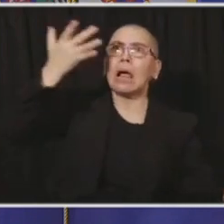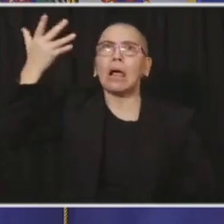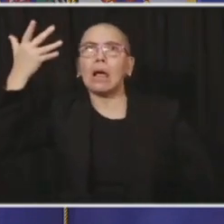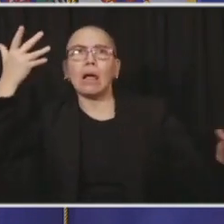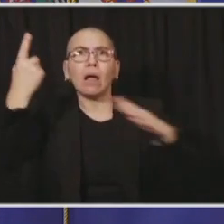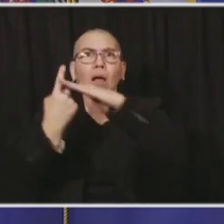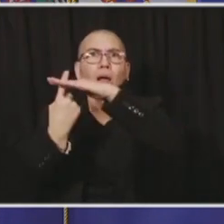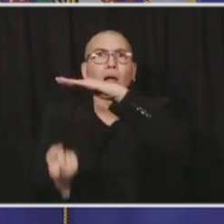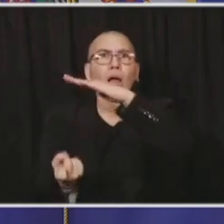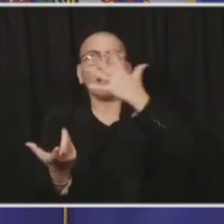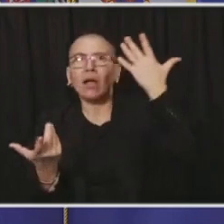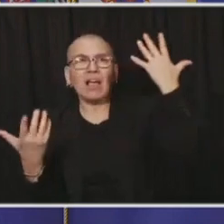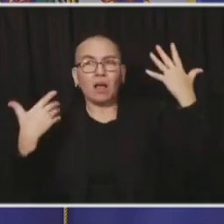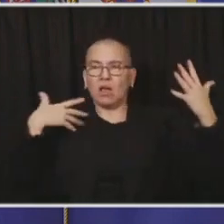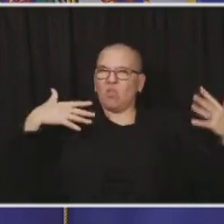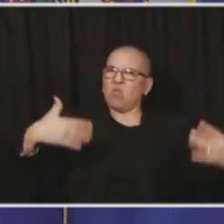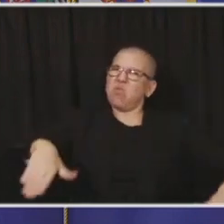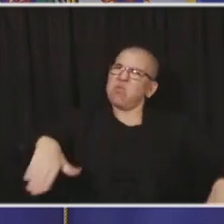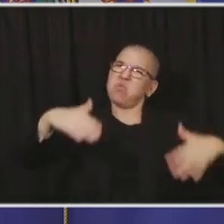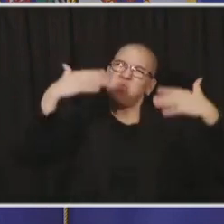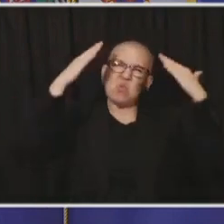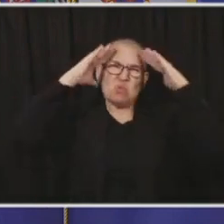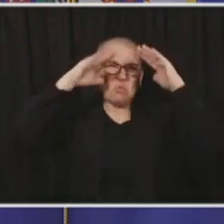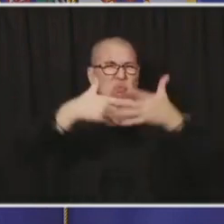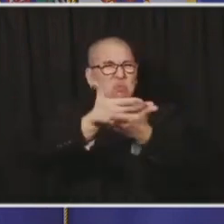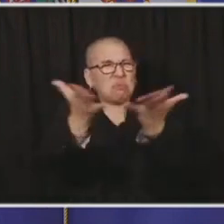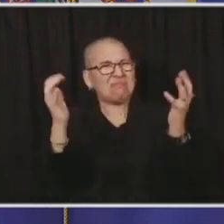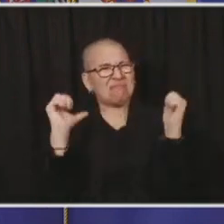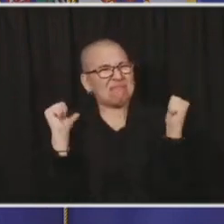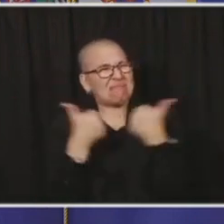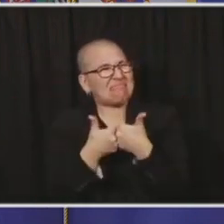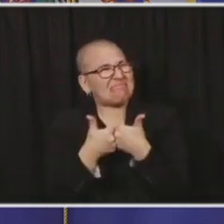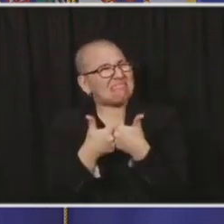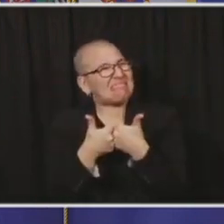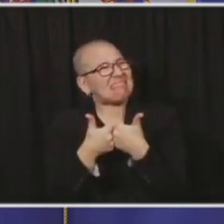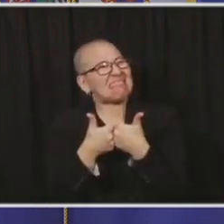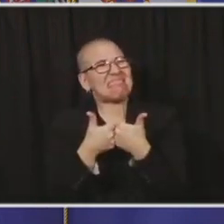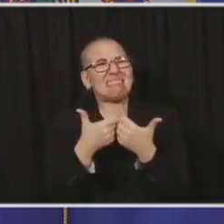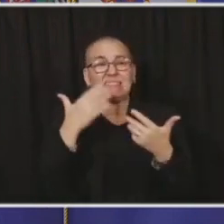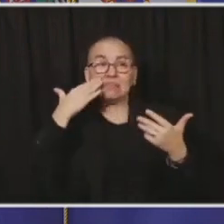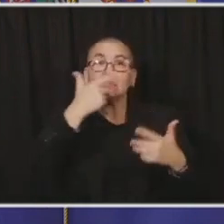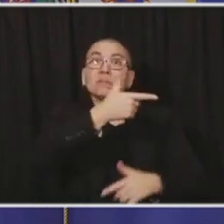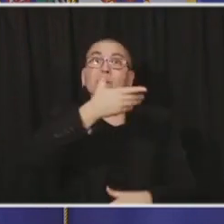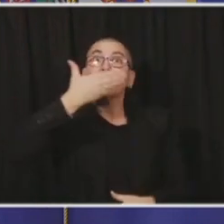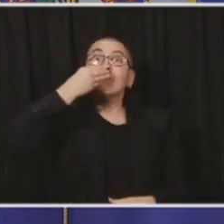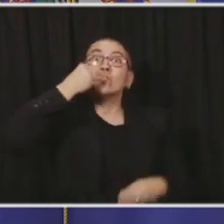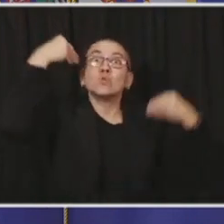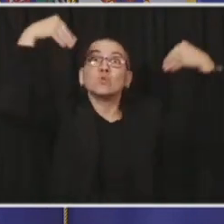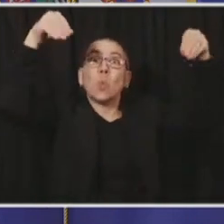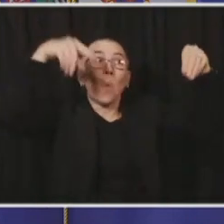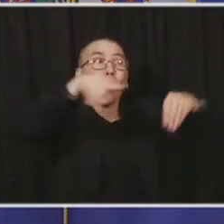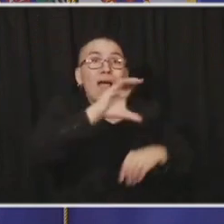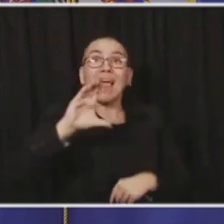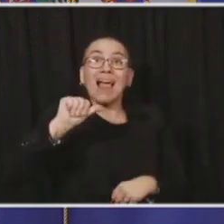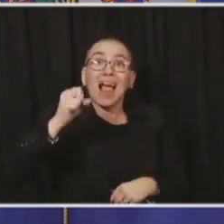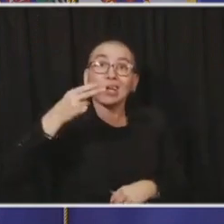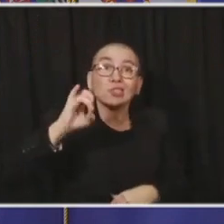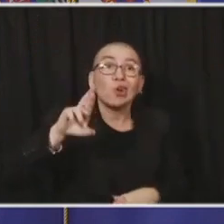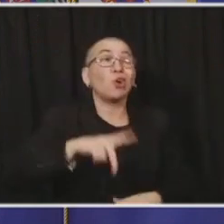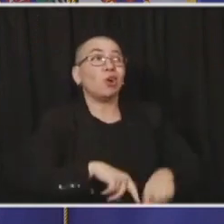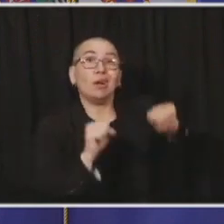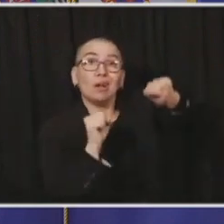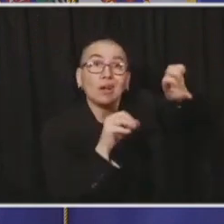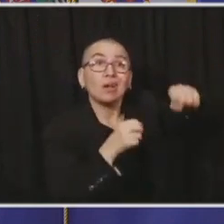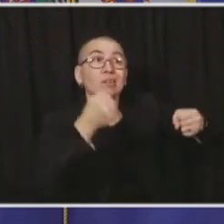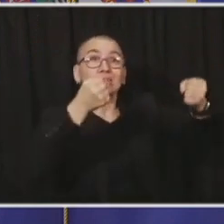pandemic, frontline healthcare workers, grocery store clerks, truck drivers, people we might have taken for granted or, or, or thought that they were just doing their